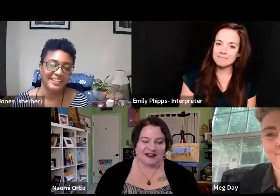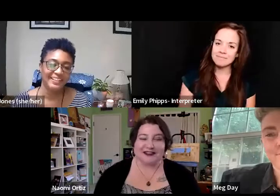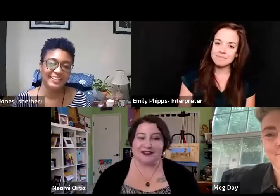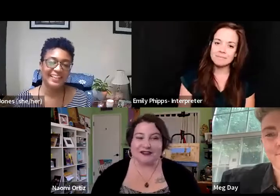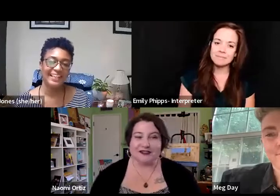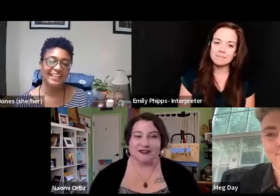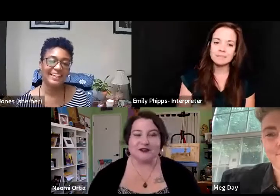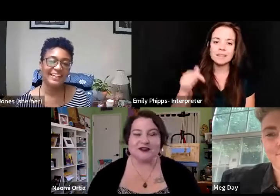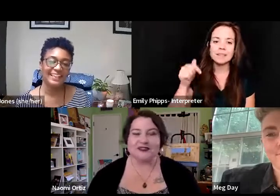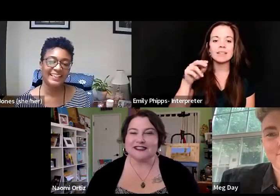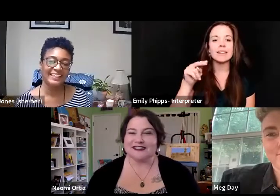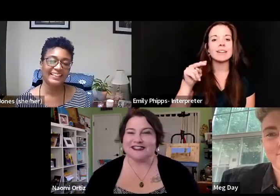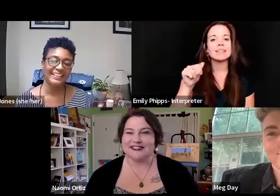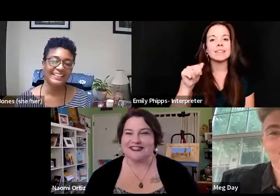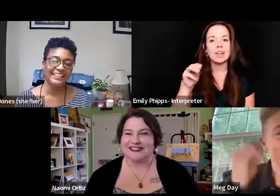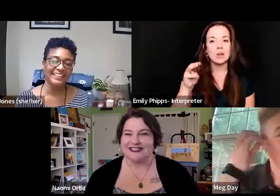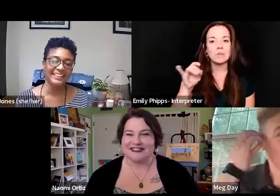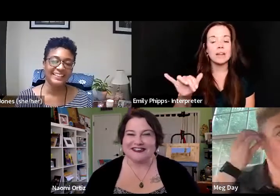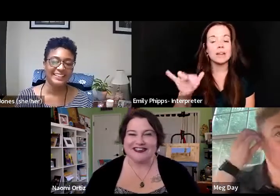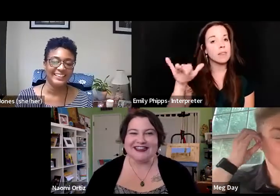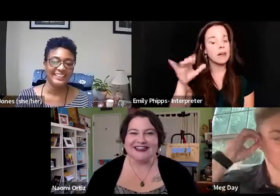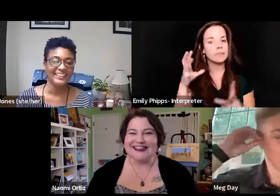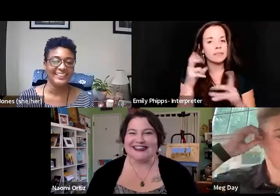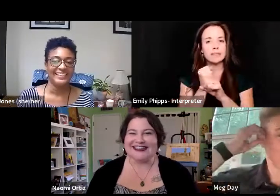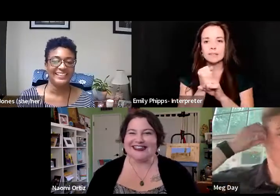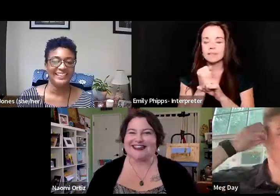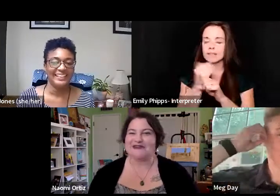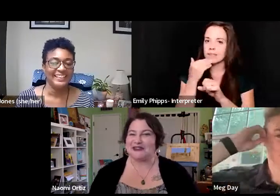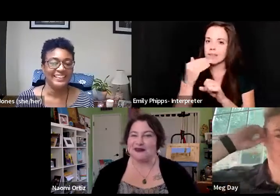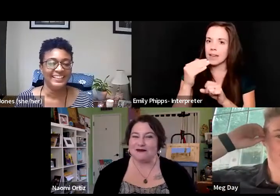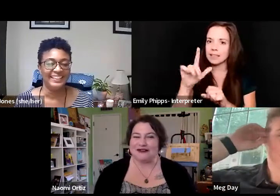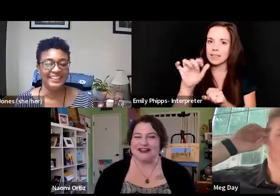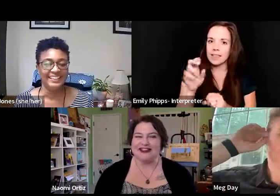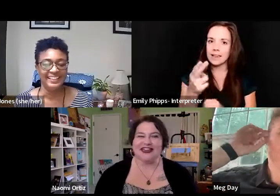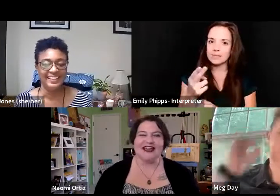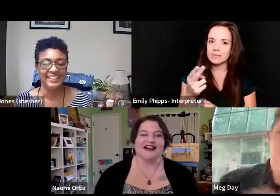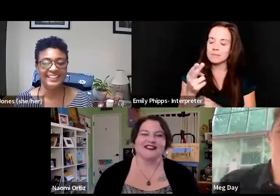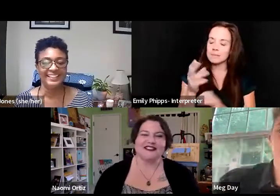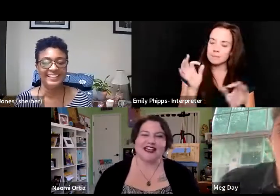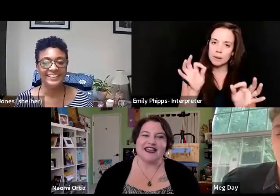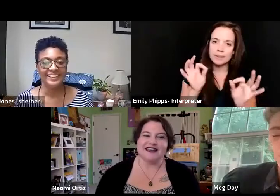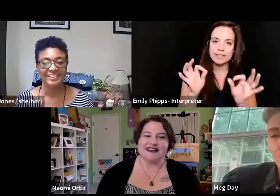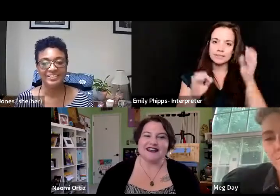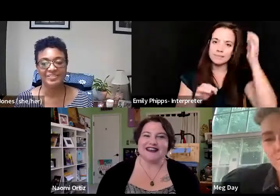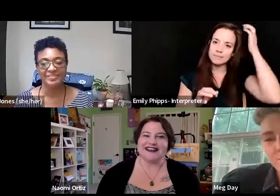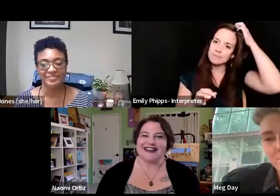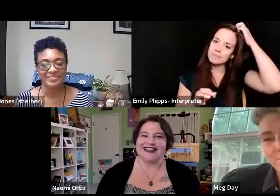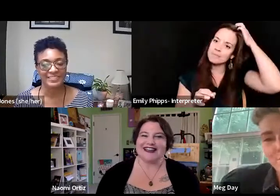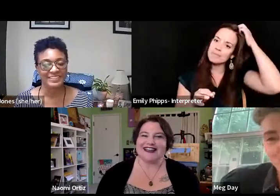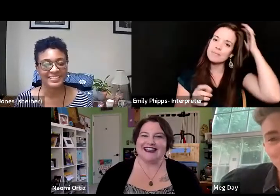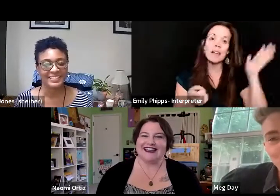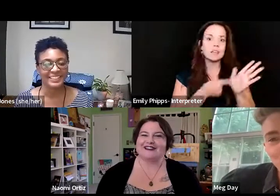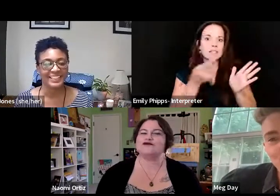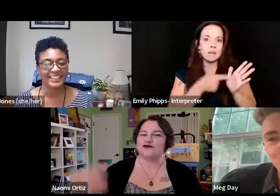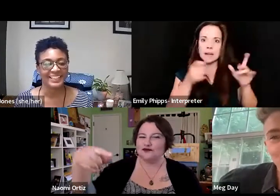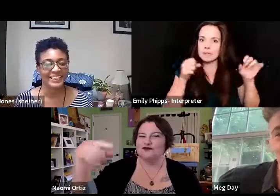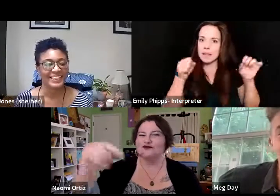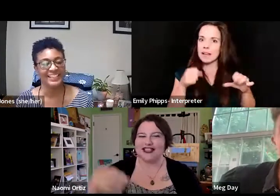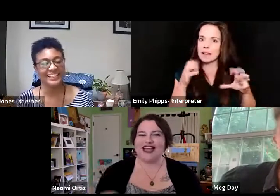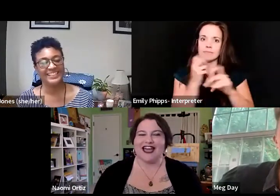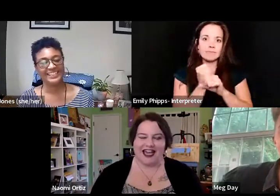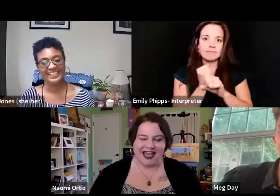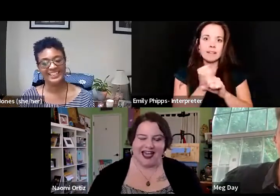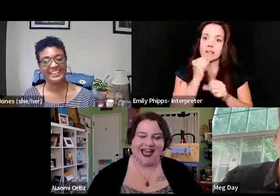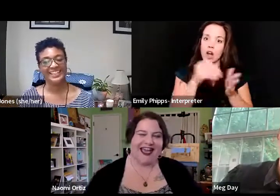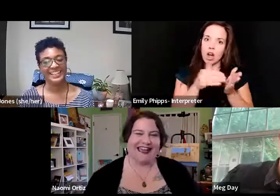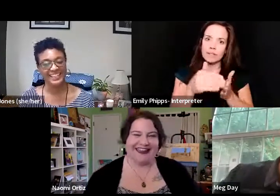This is Naomi. That was super succinct. Thanks, Leah. Really well put. I'll just add... in a while, I can pull out succinct. Not often. This